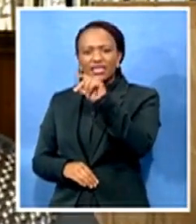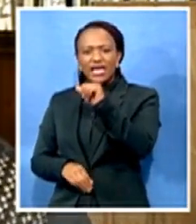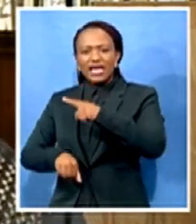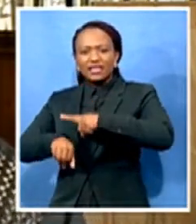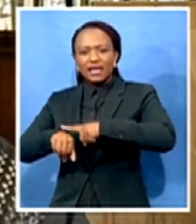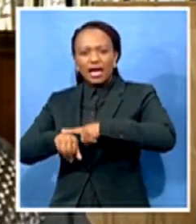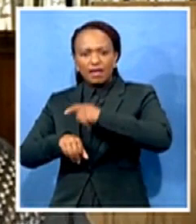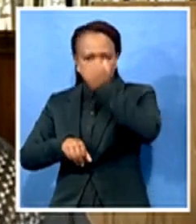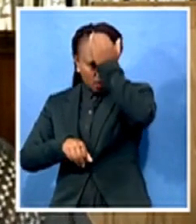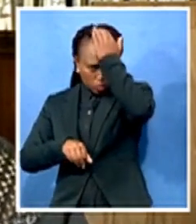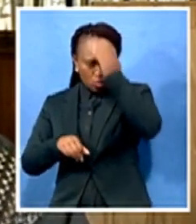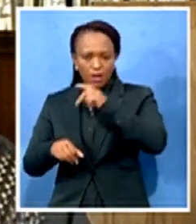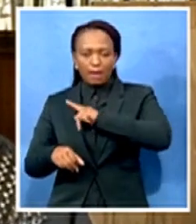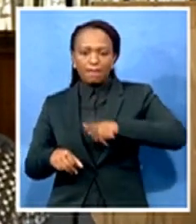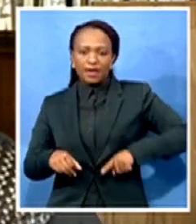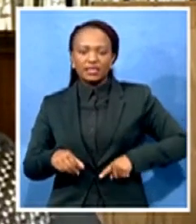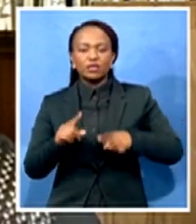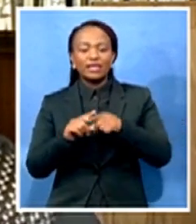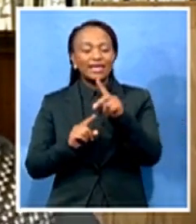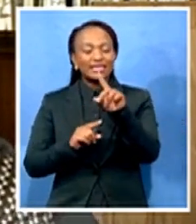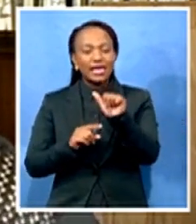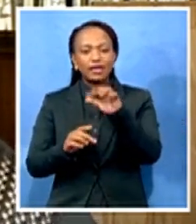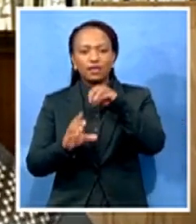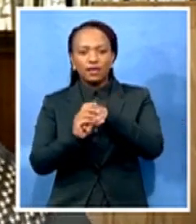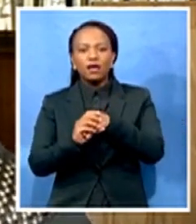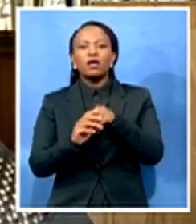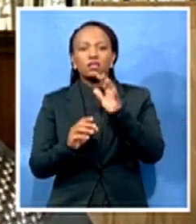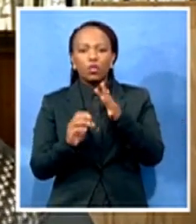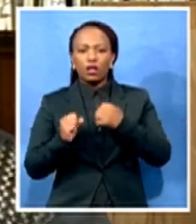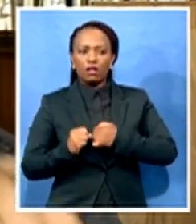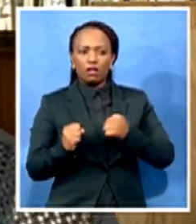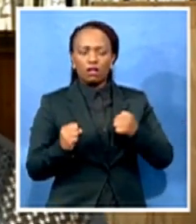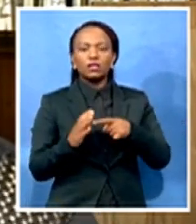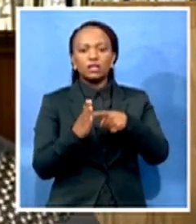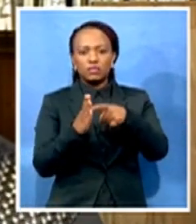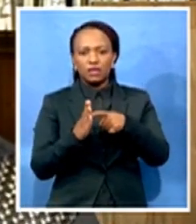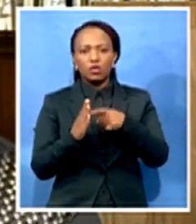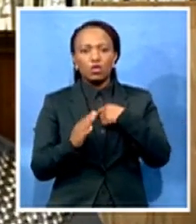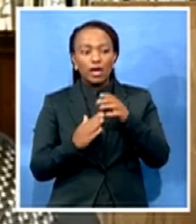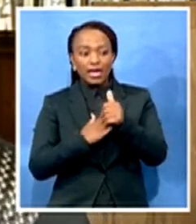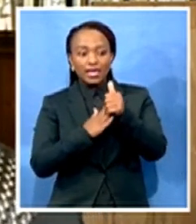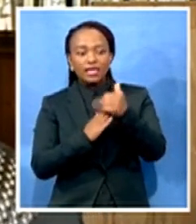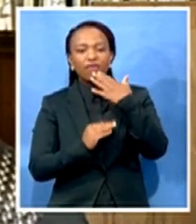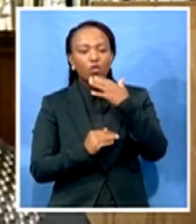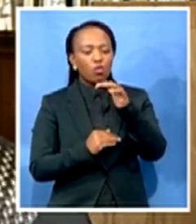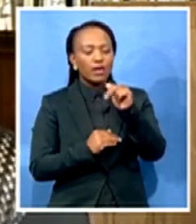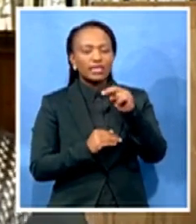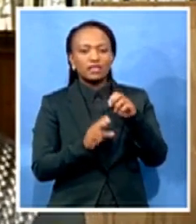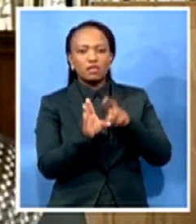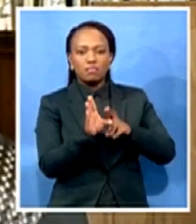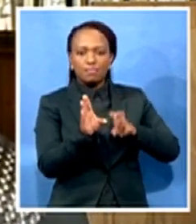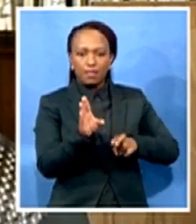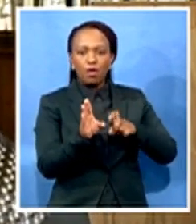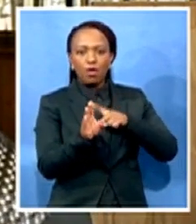leaders, they would come out and say they are demanding that a leader of the ANC must step down while the allegations are investigated or there's a court process.